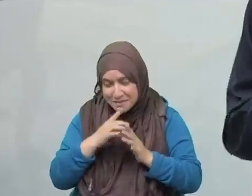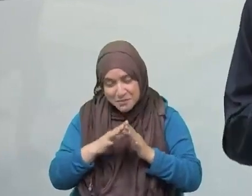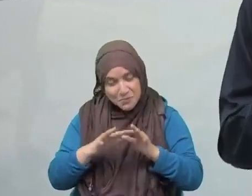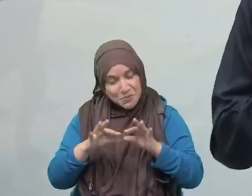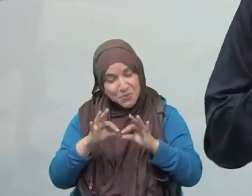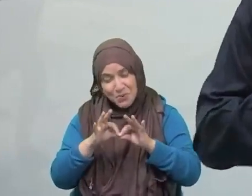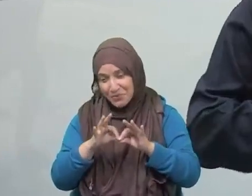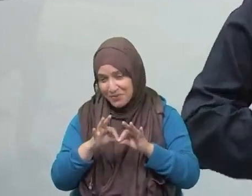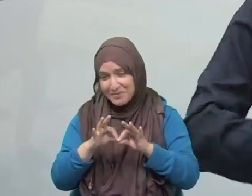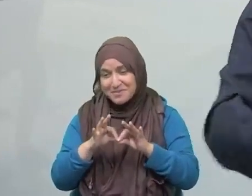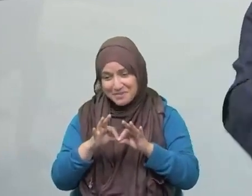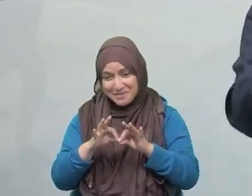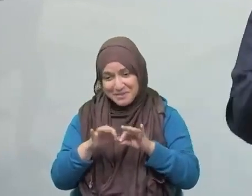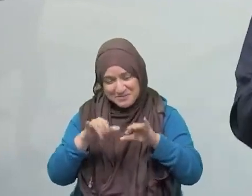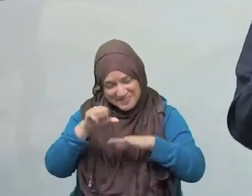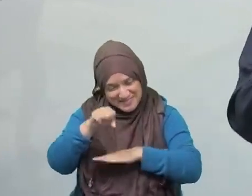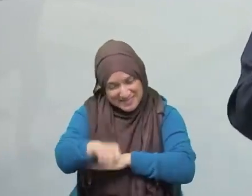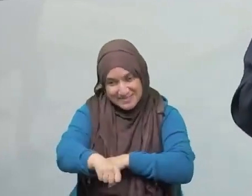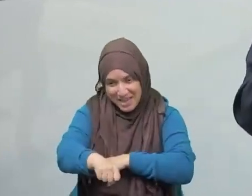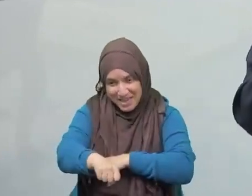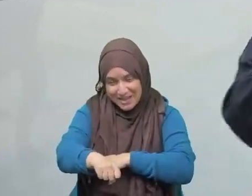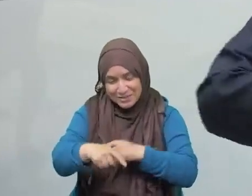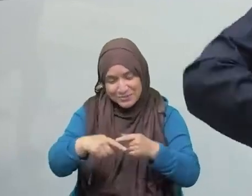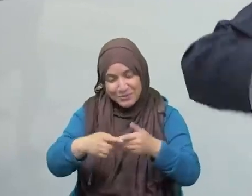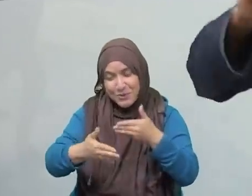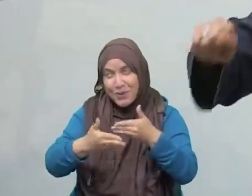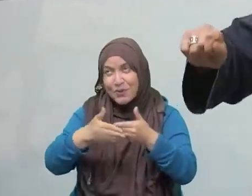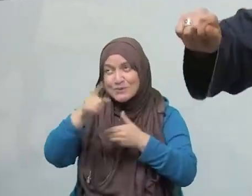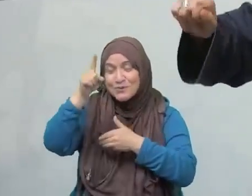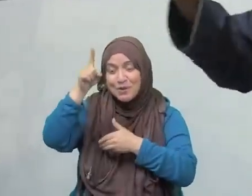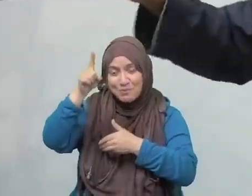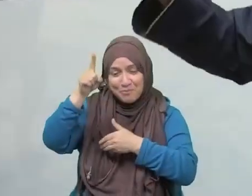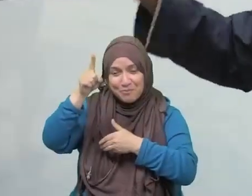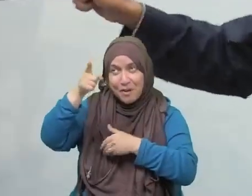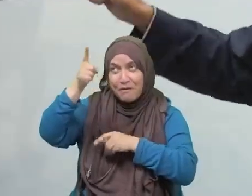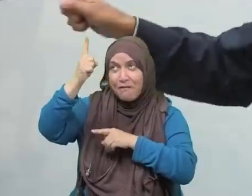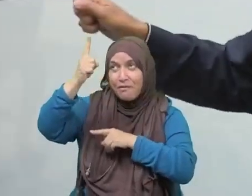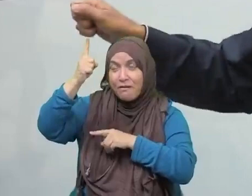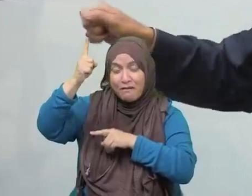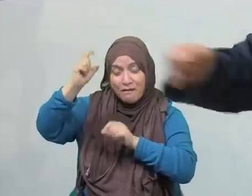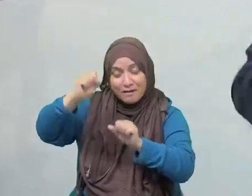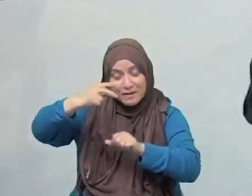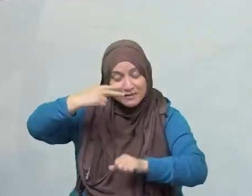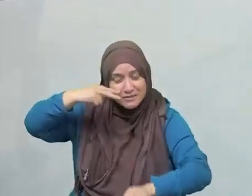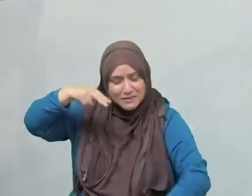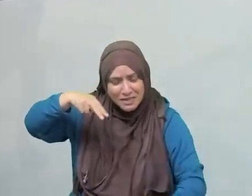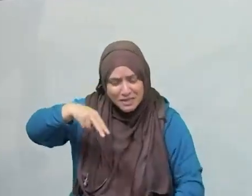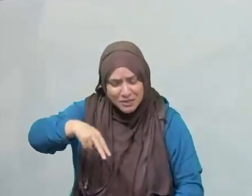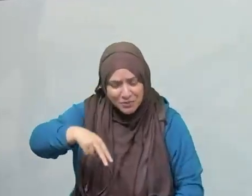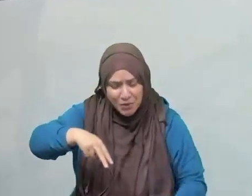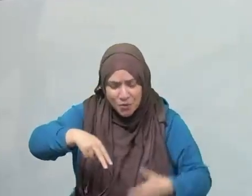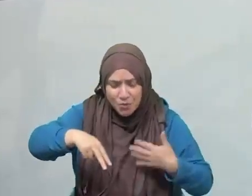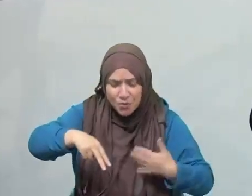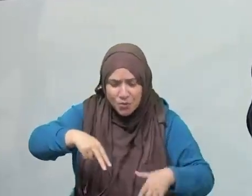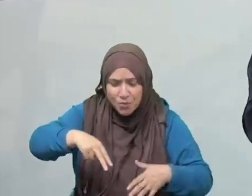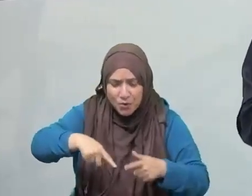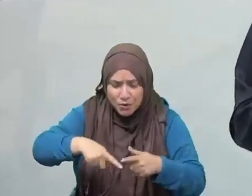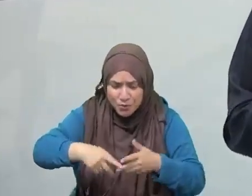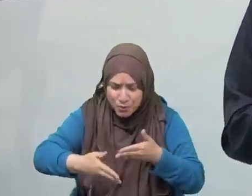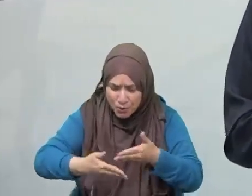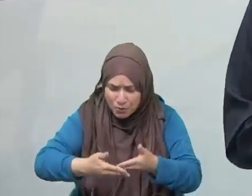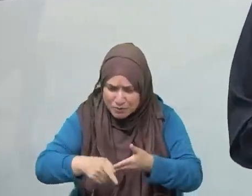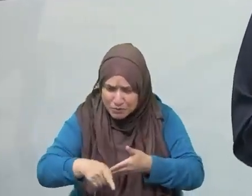It's better to go an extra ten tasbih and delay the next thing that you're going to do because your heart is in that tasbih.